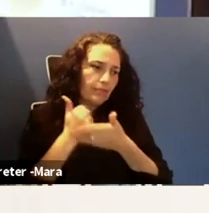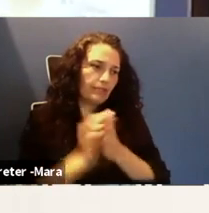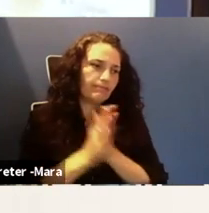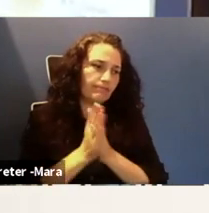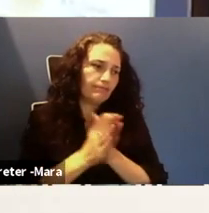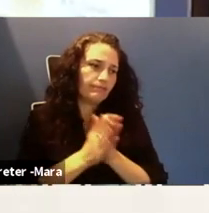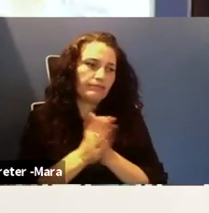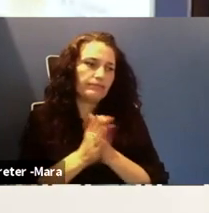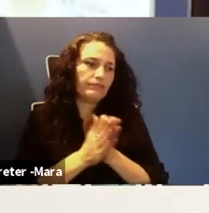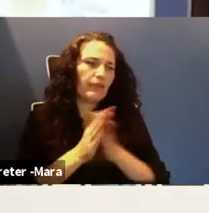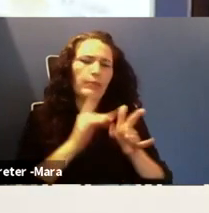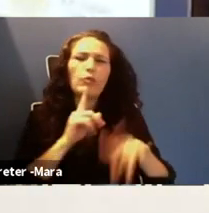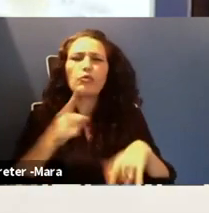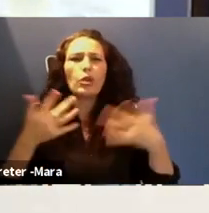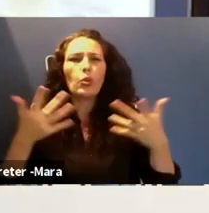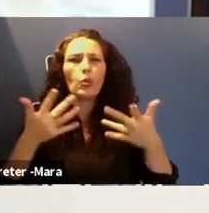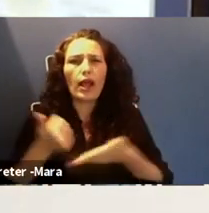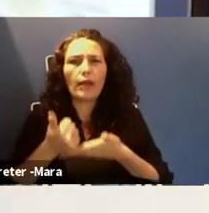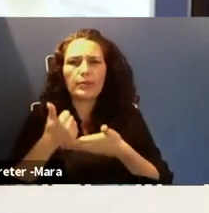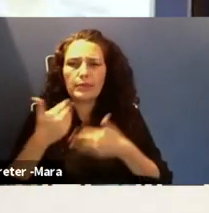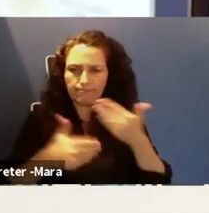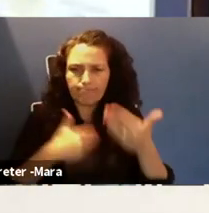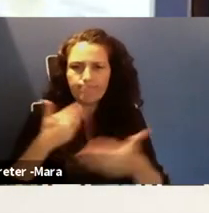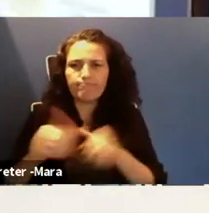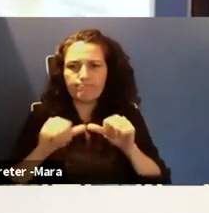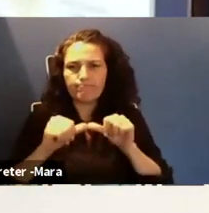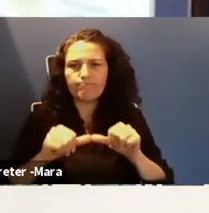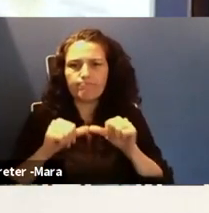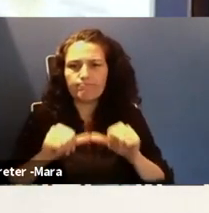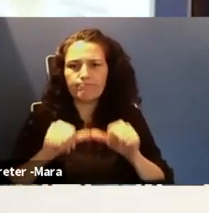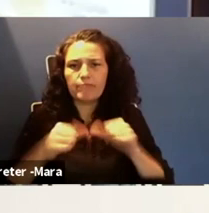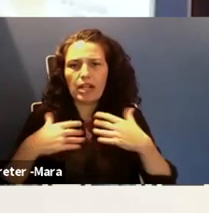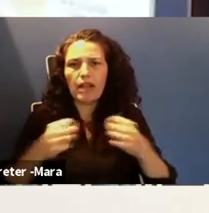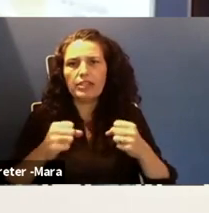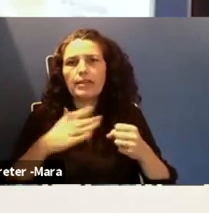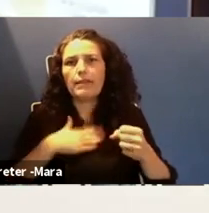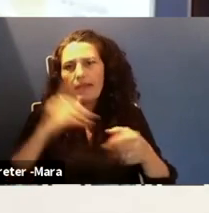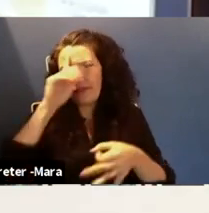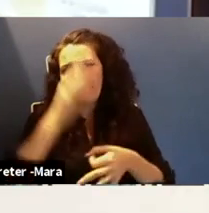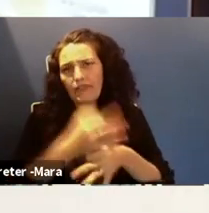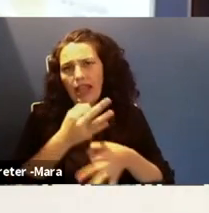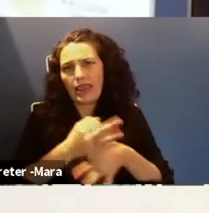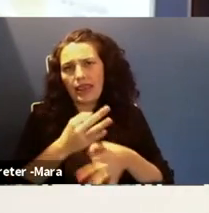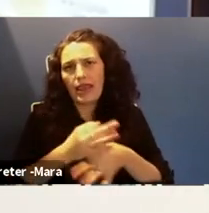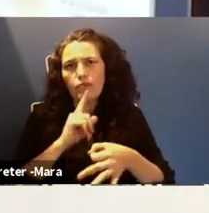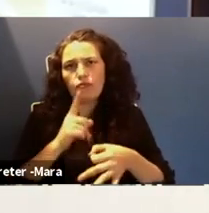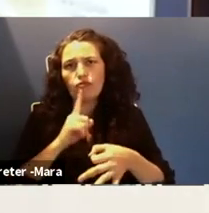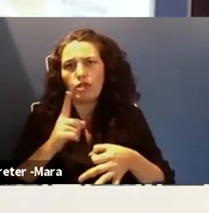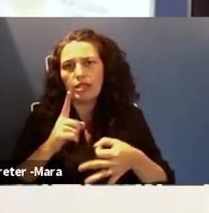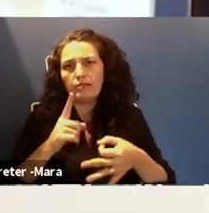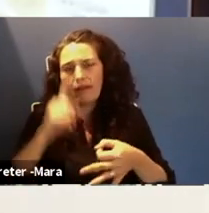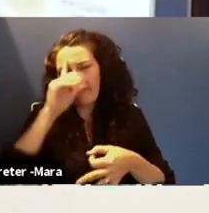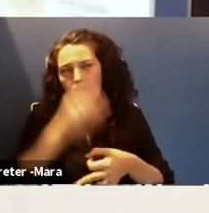up. Uh, but really what keeps me going and keeps me confident, uh, is my faith. Um, I'm very faith led person.